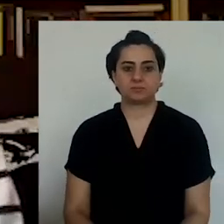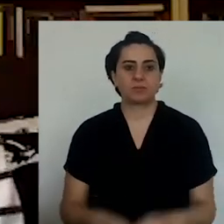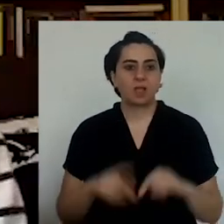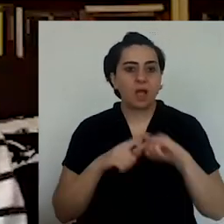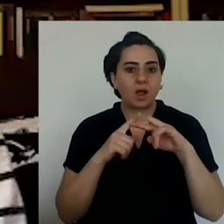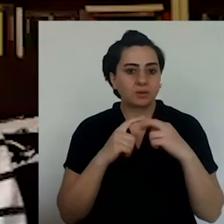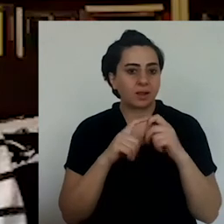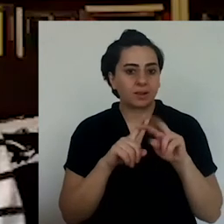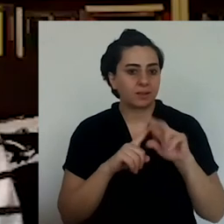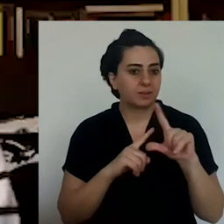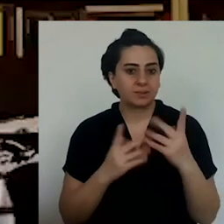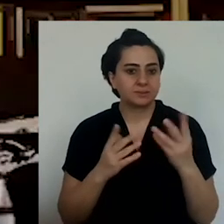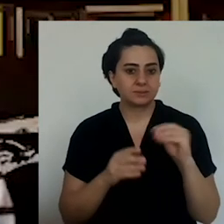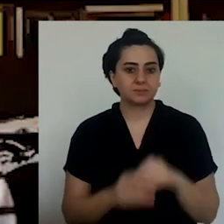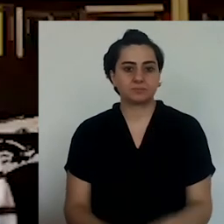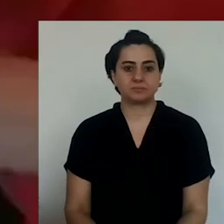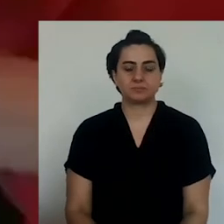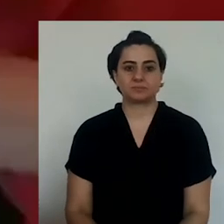Which type?